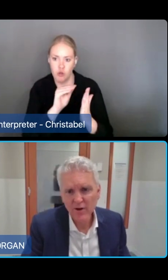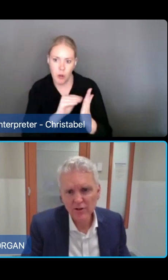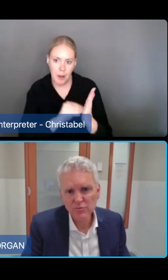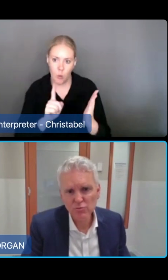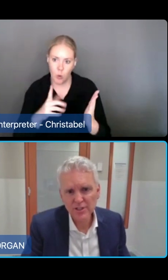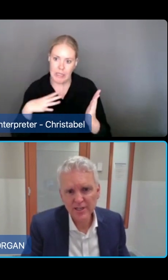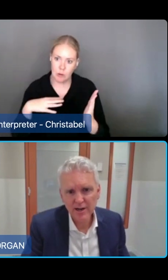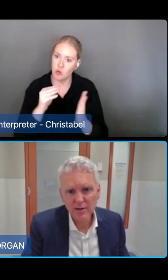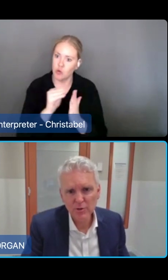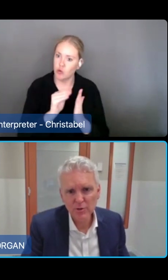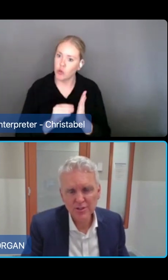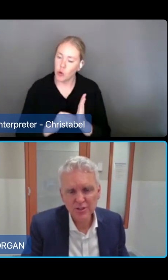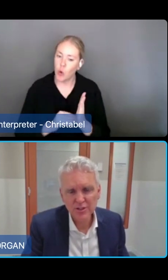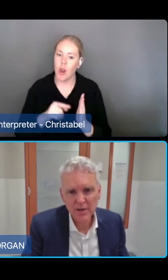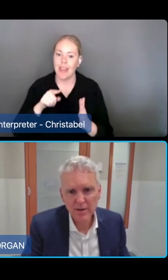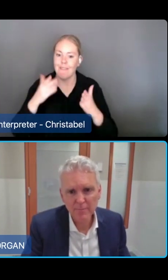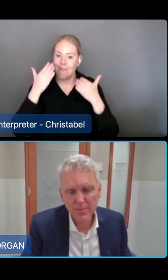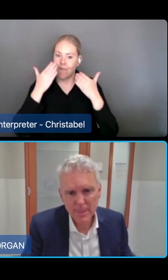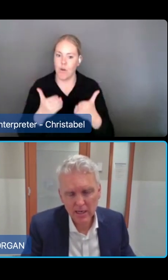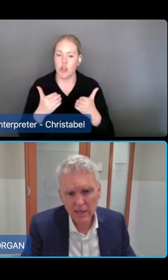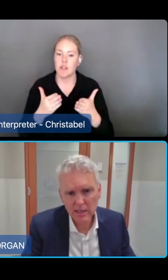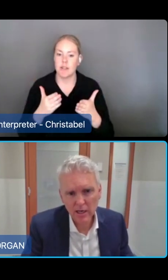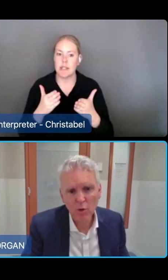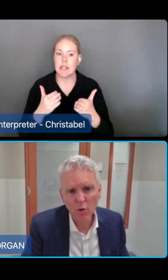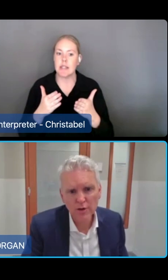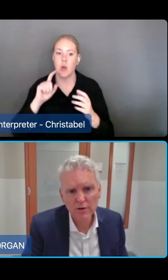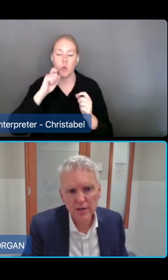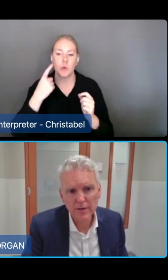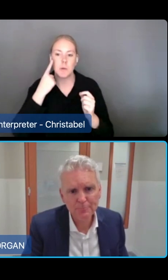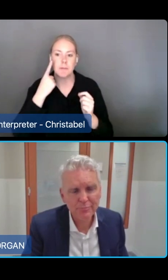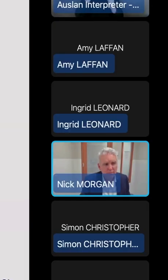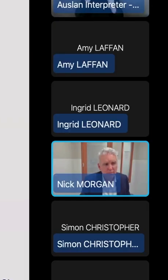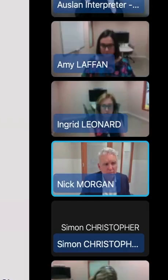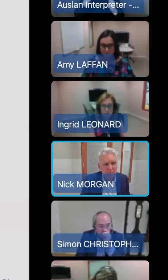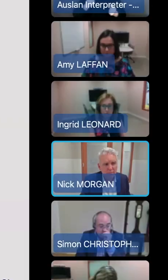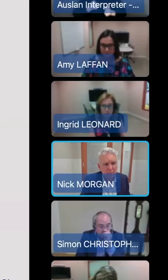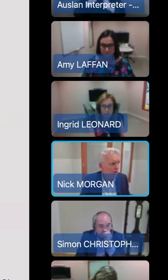dedicated focus, we'll see our communications ramping up a lot more in the new year.